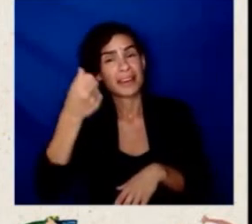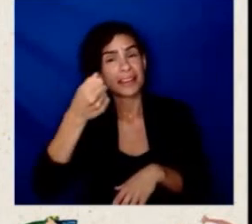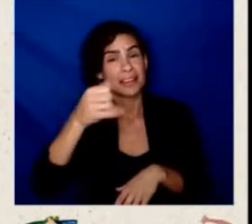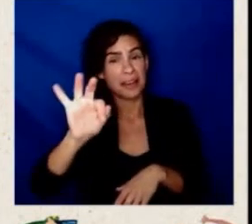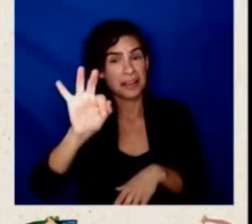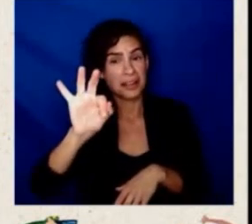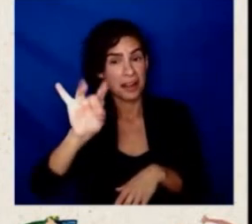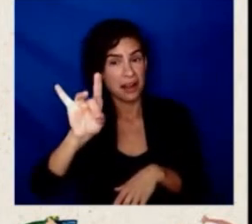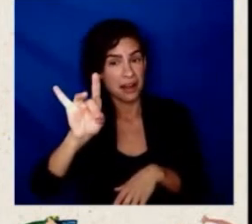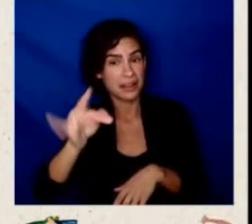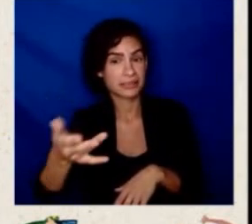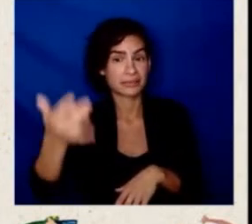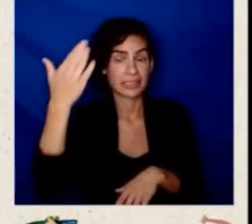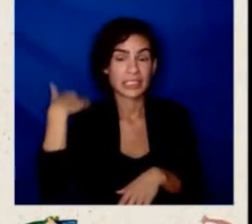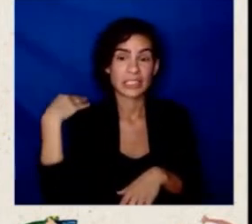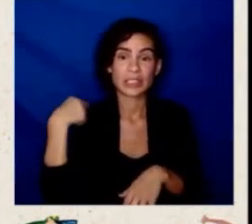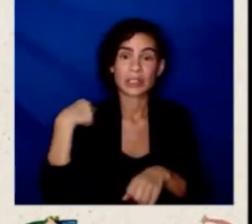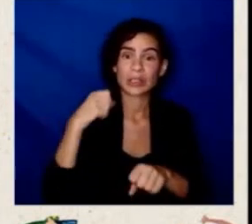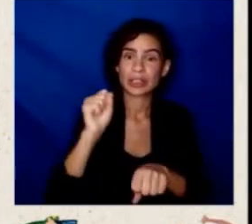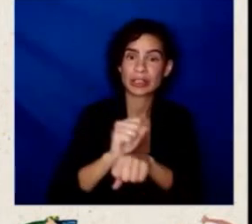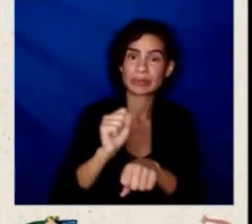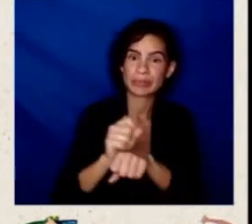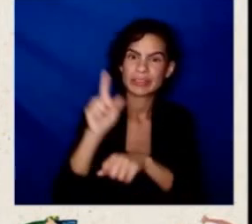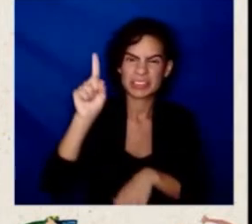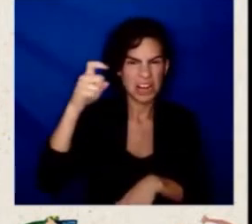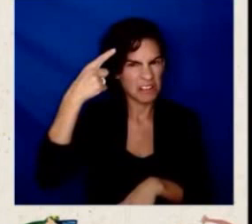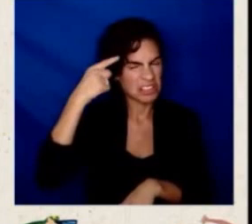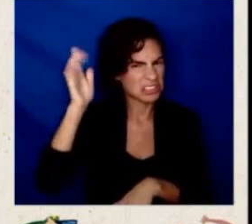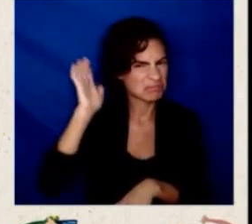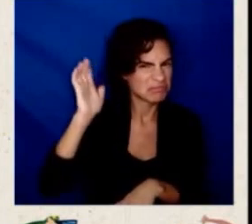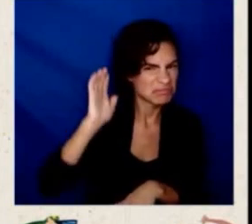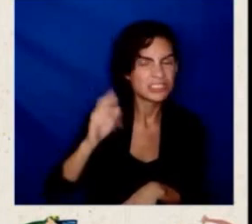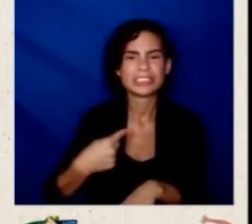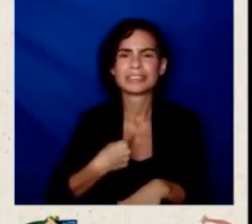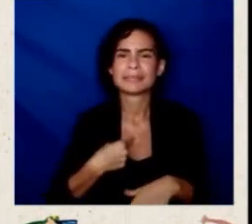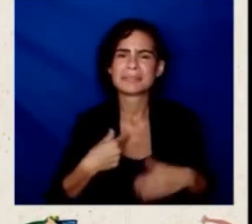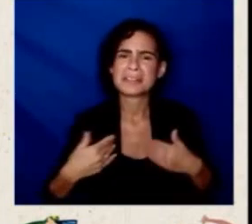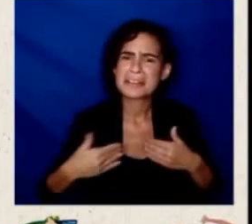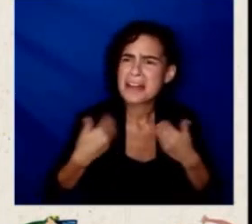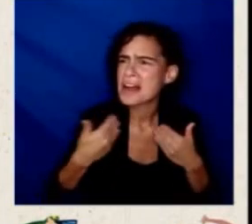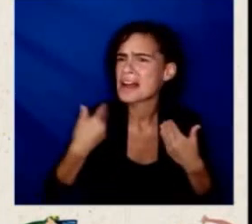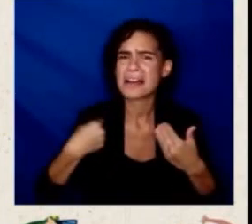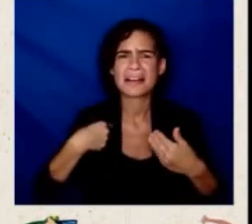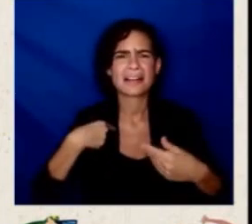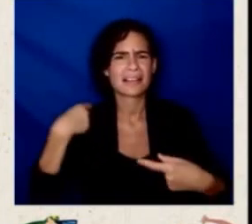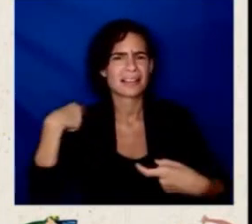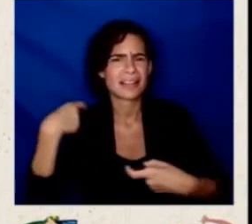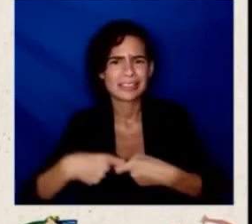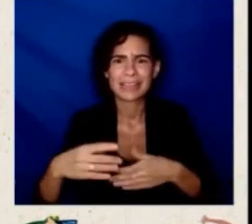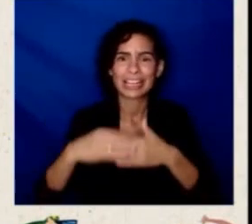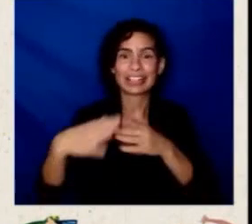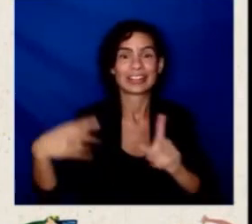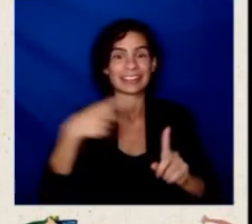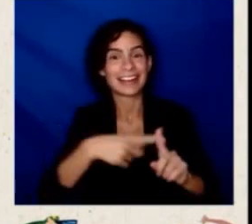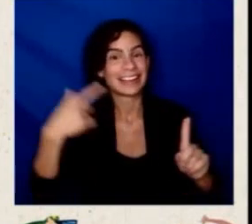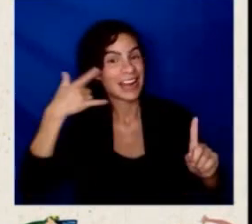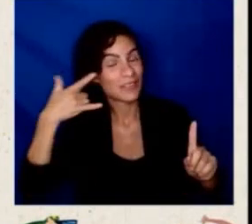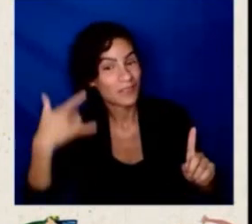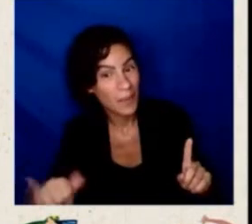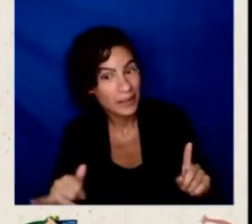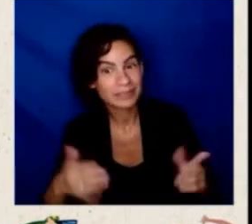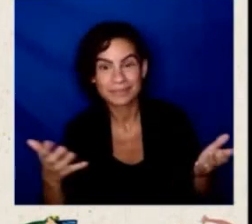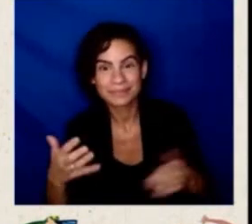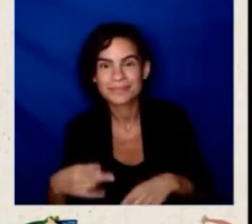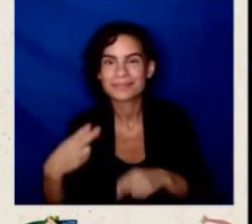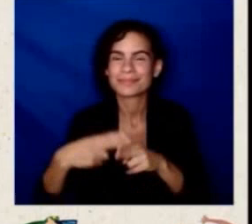And there was a younger Latino leader in California named Javier Pizarra, who gave